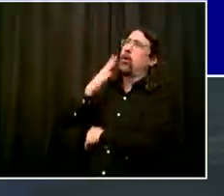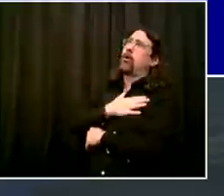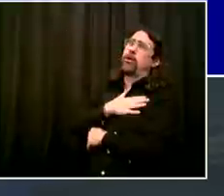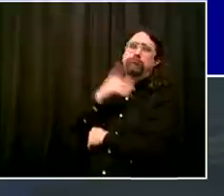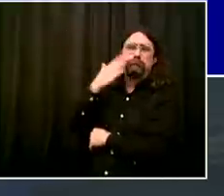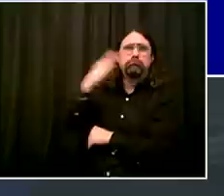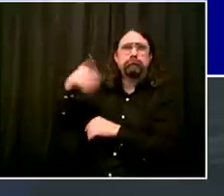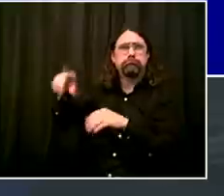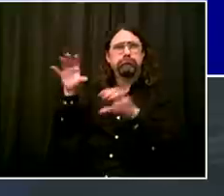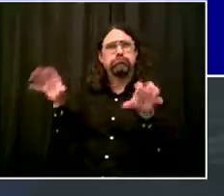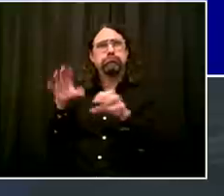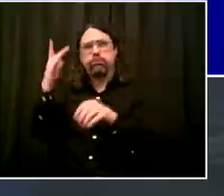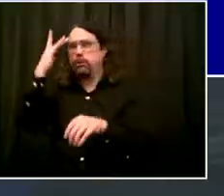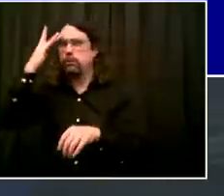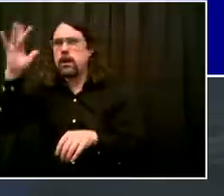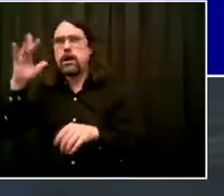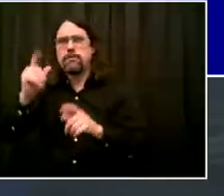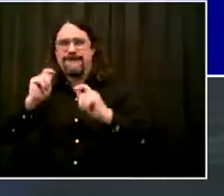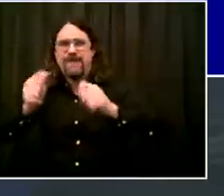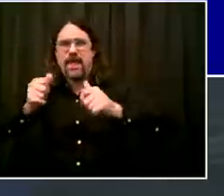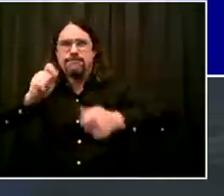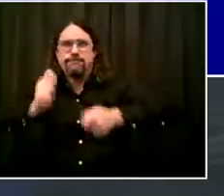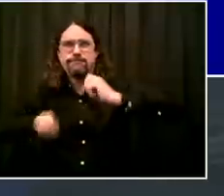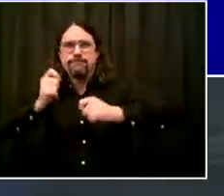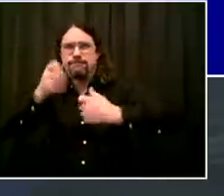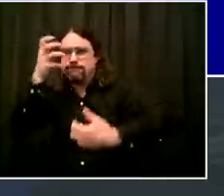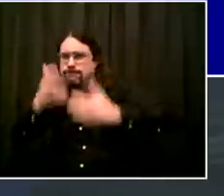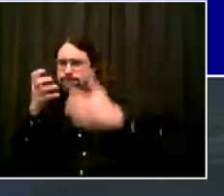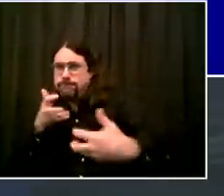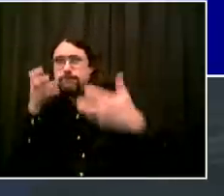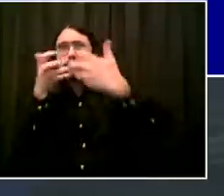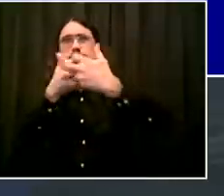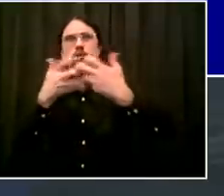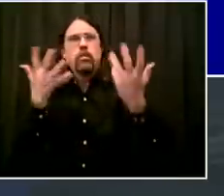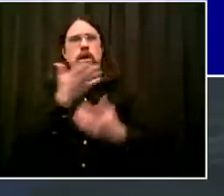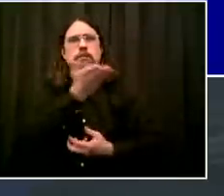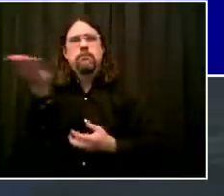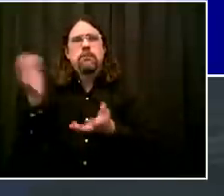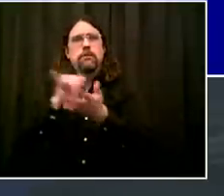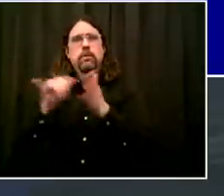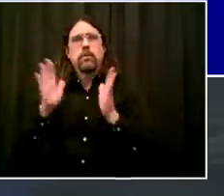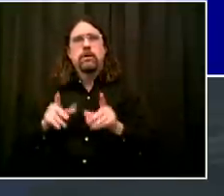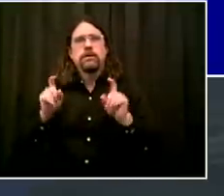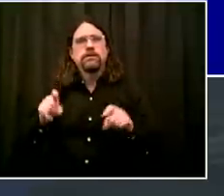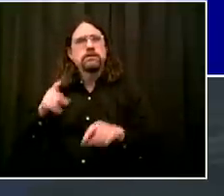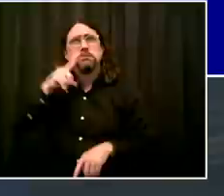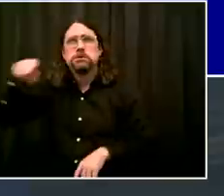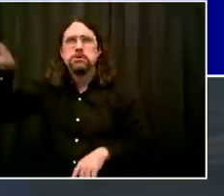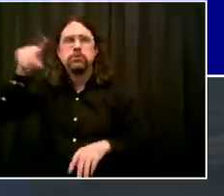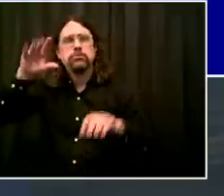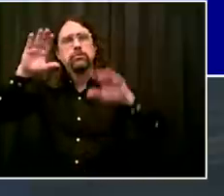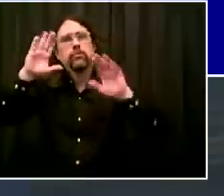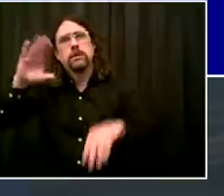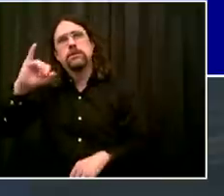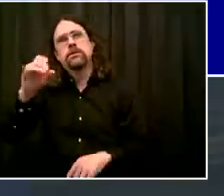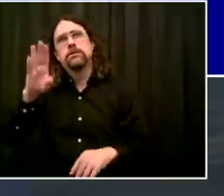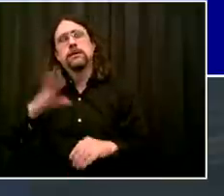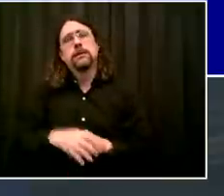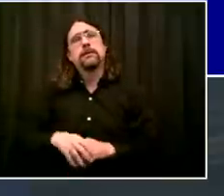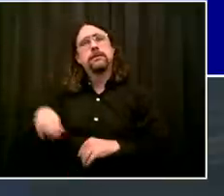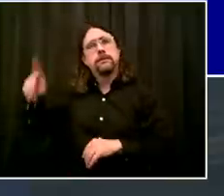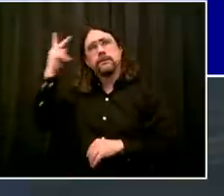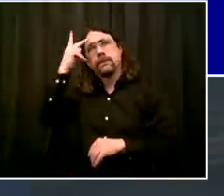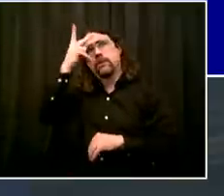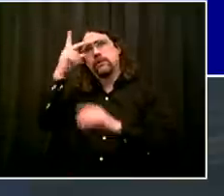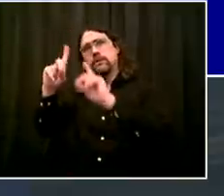so much to us in this crisis because our lives have gotten much more local and much more limited, but our parks have been the oases for so